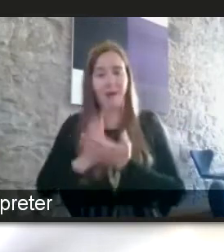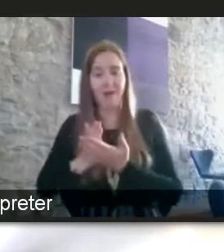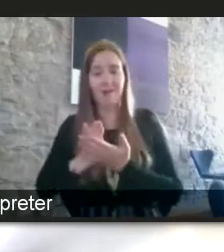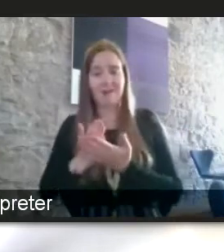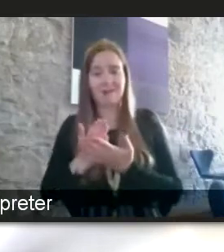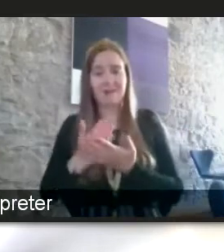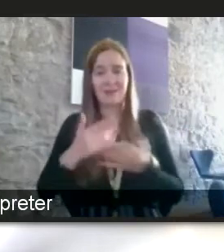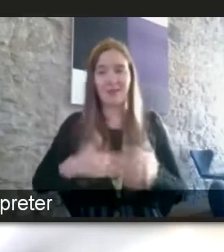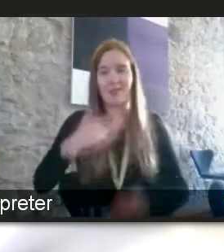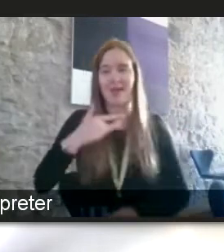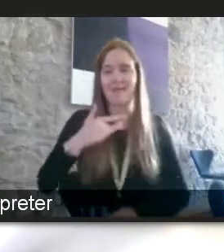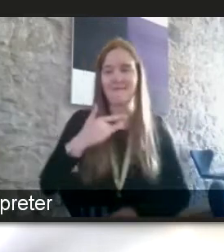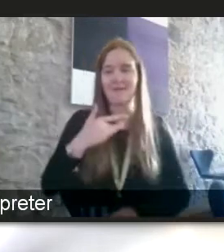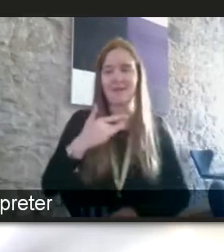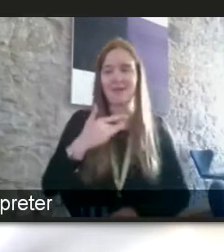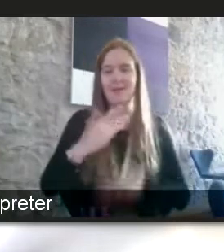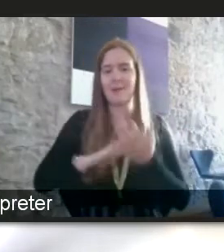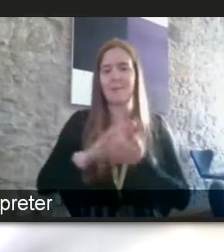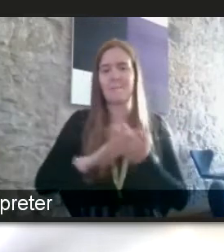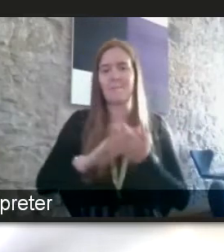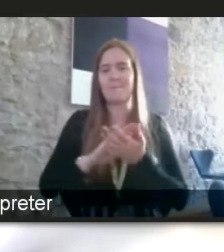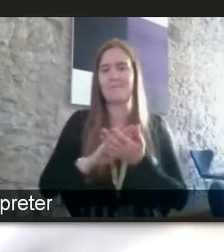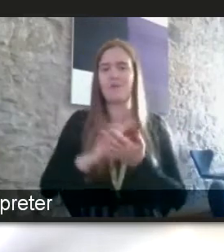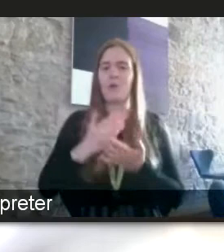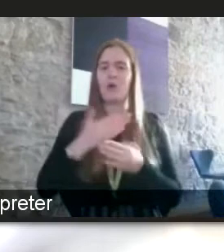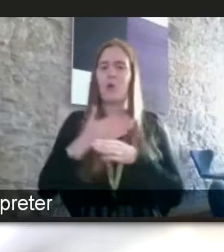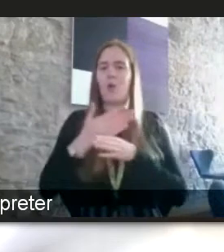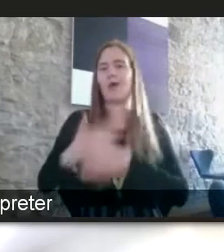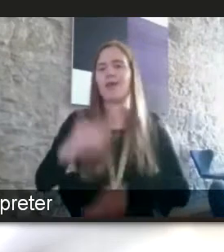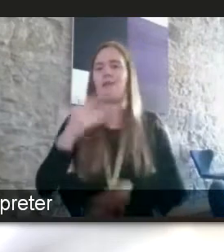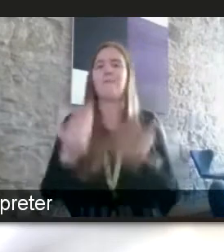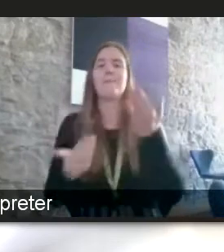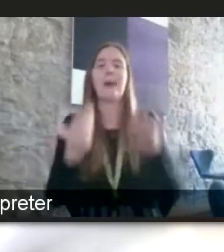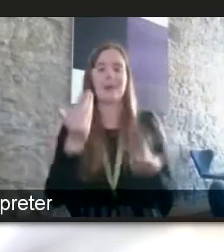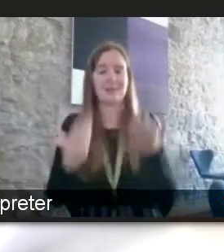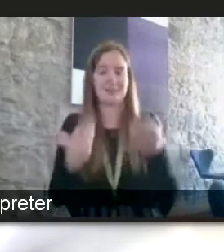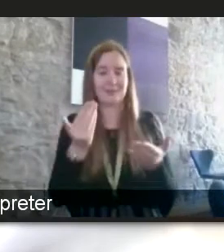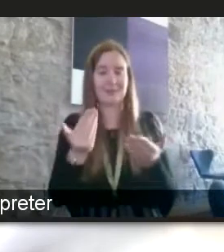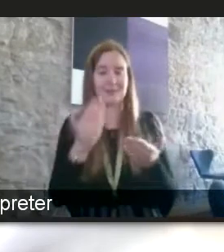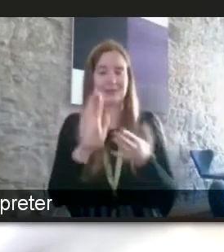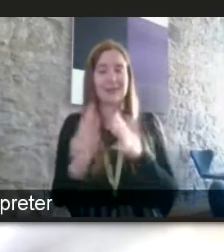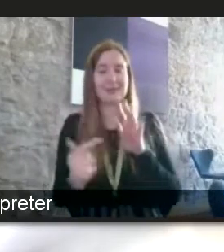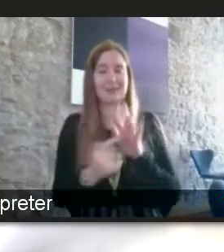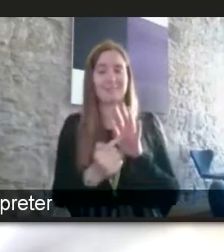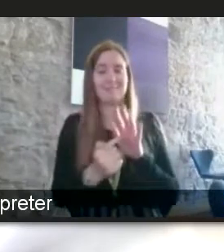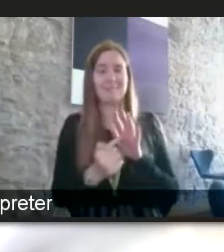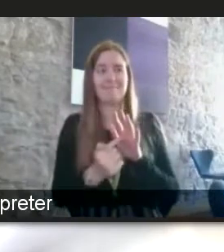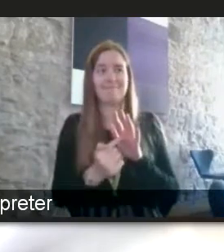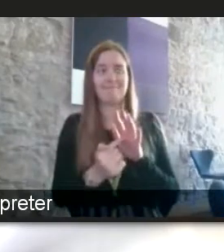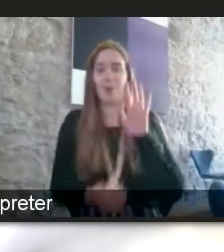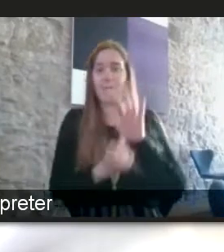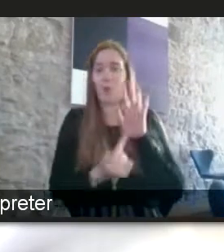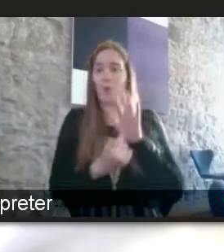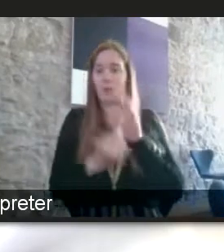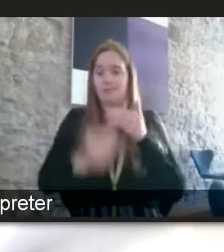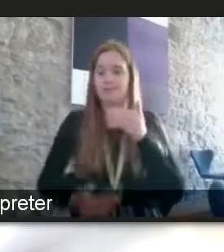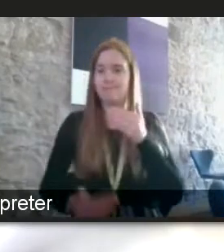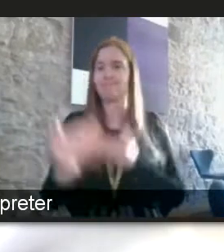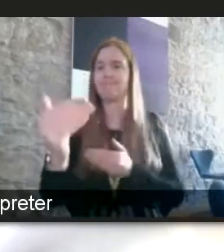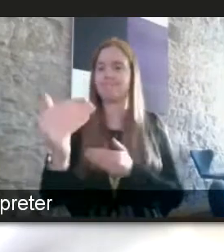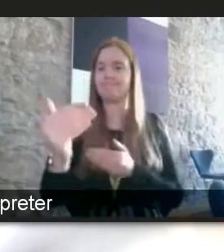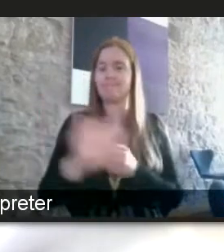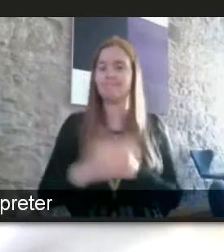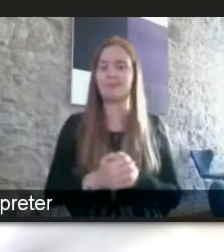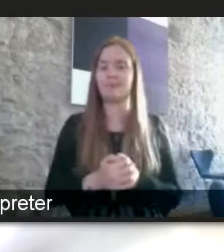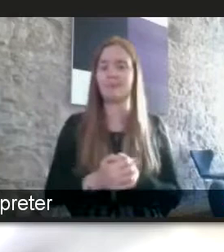as a means to a far greater work life balance is really quite fundamental going forward and